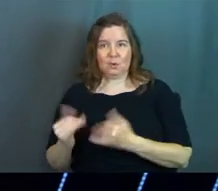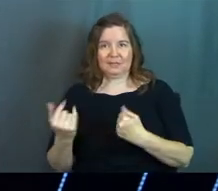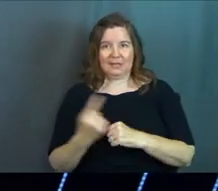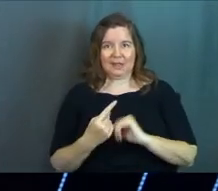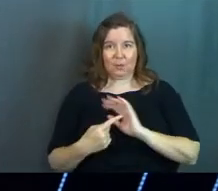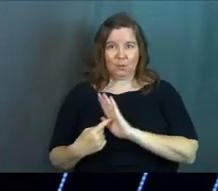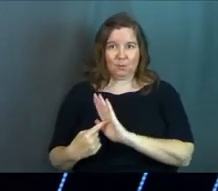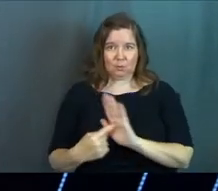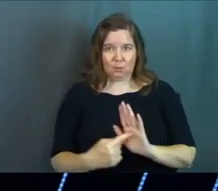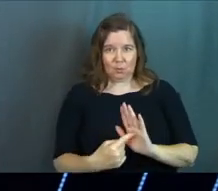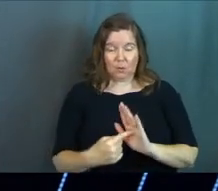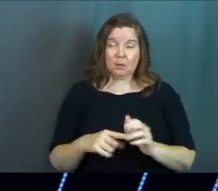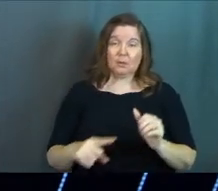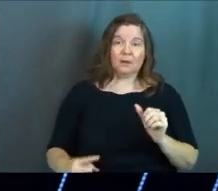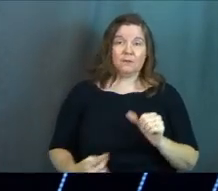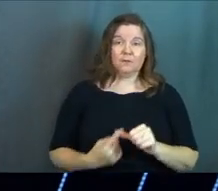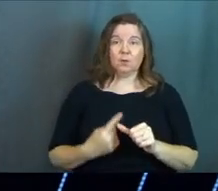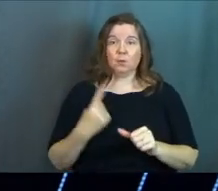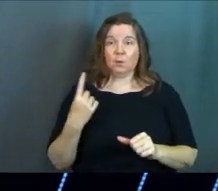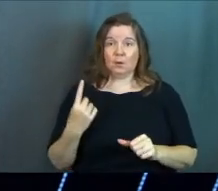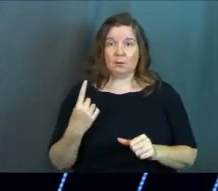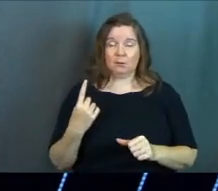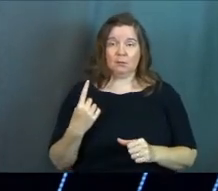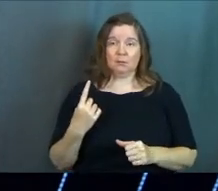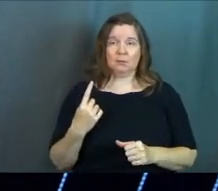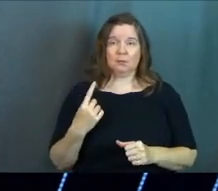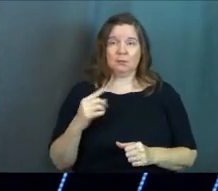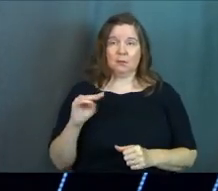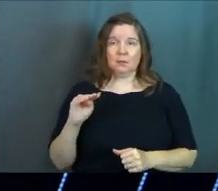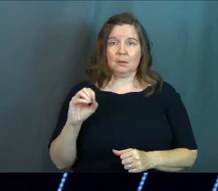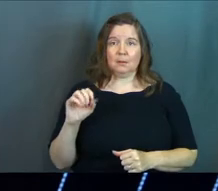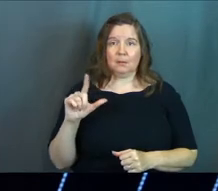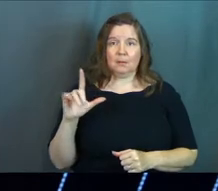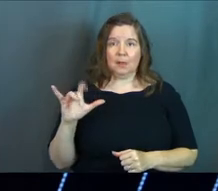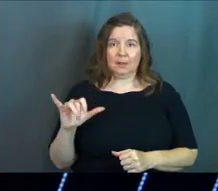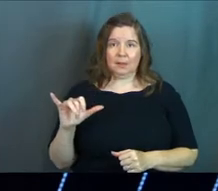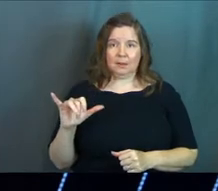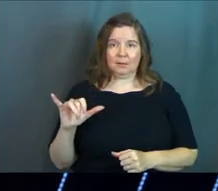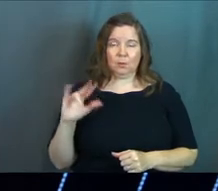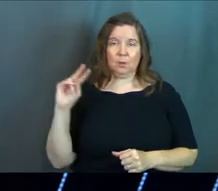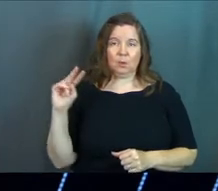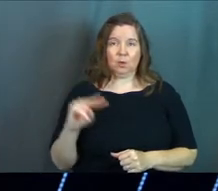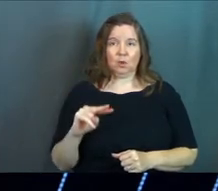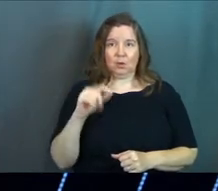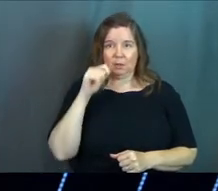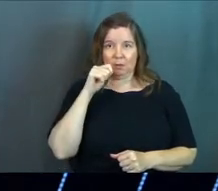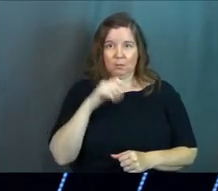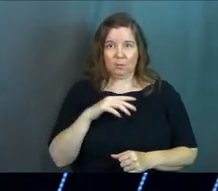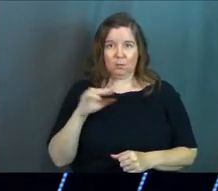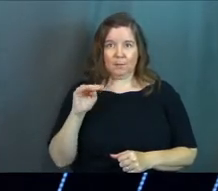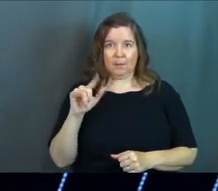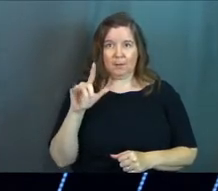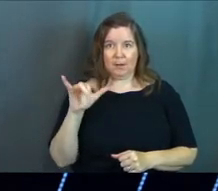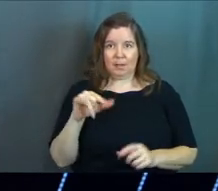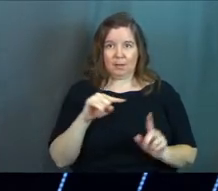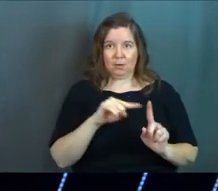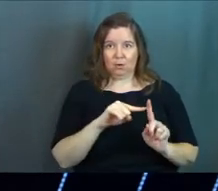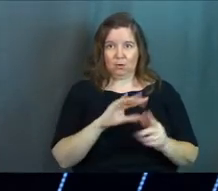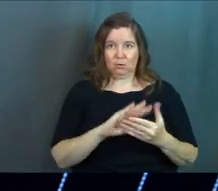show you guys. The very first one is Molly. We're going to look at Molly's story first.